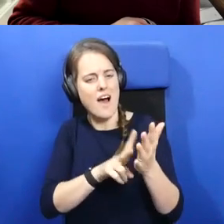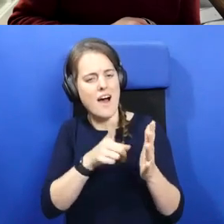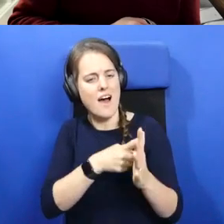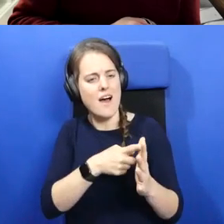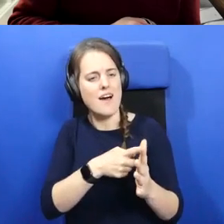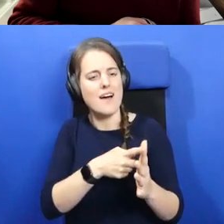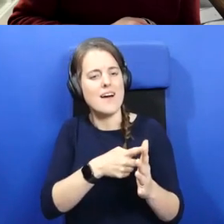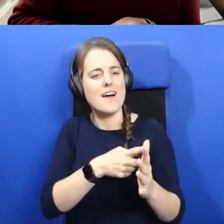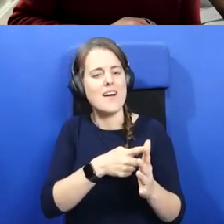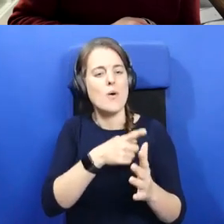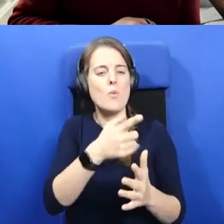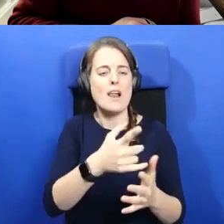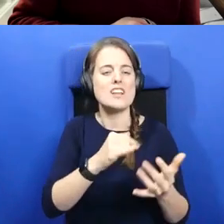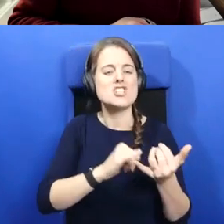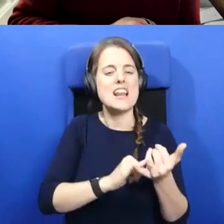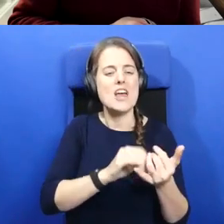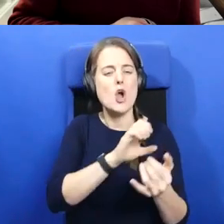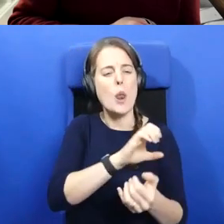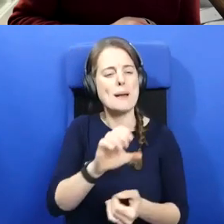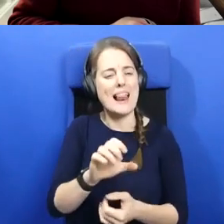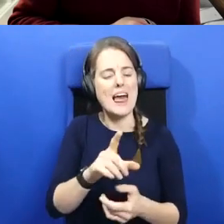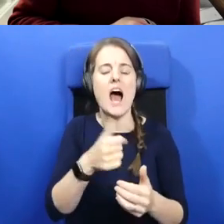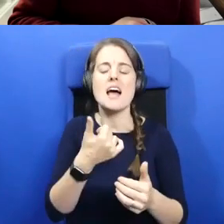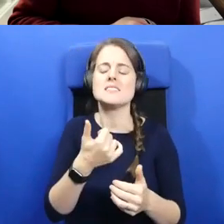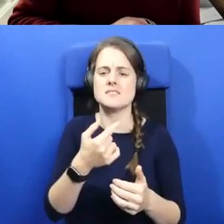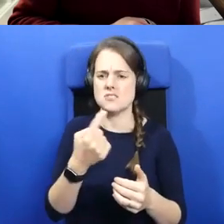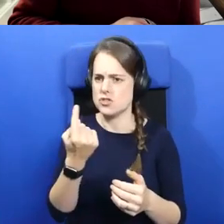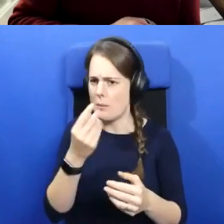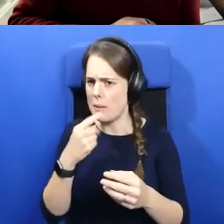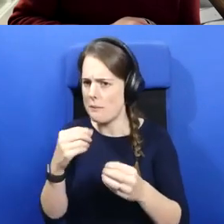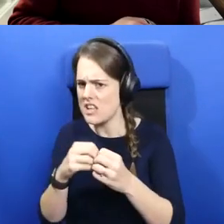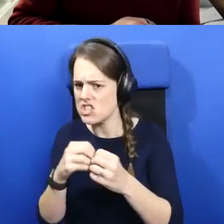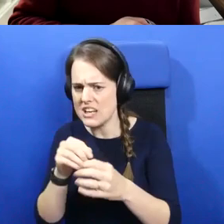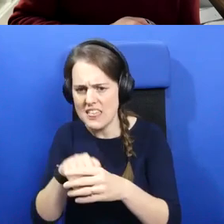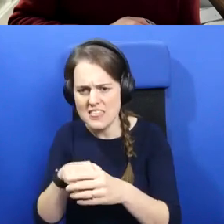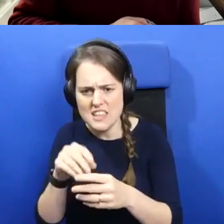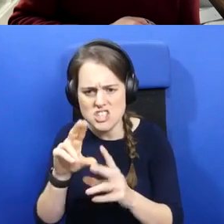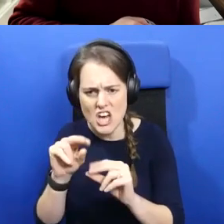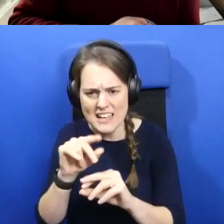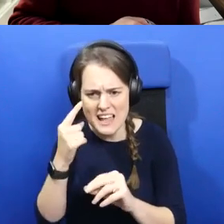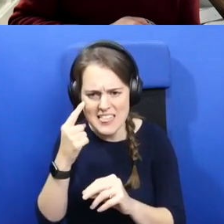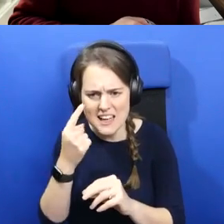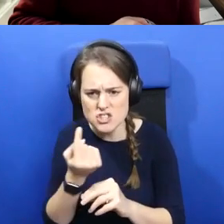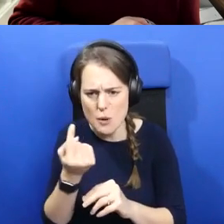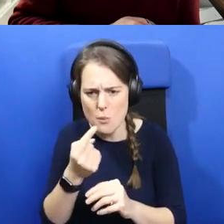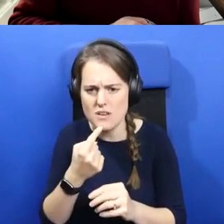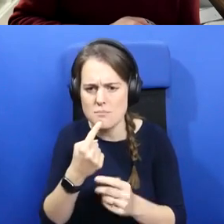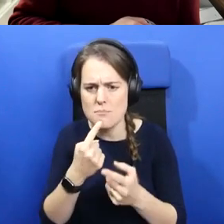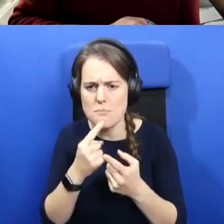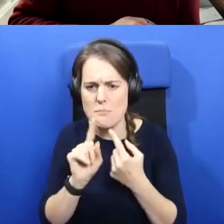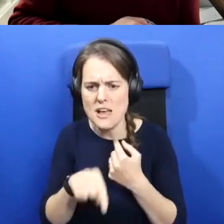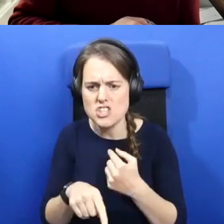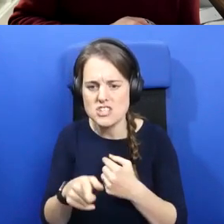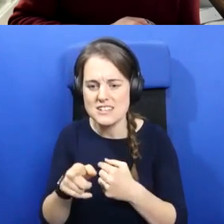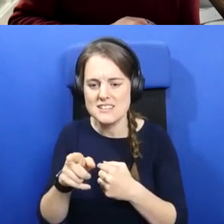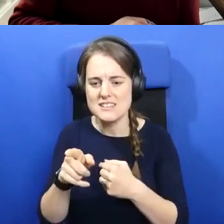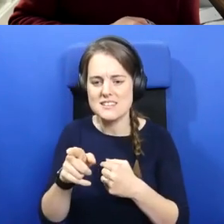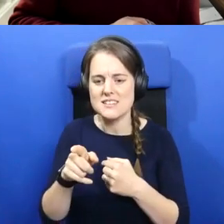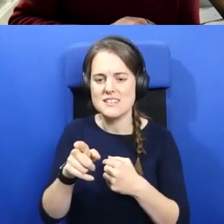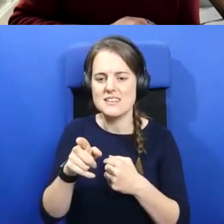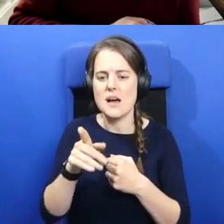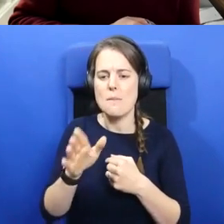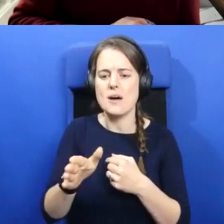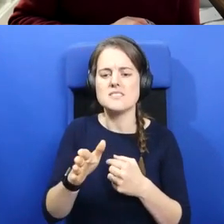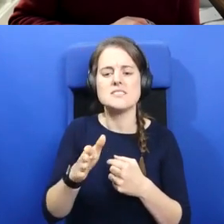Schlee, Hollamkella, and, and I think actually somebody mentioned that in, in the chat. Maybe I think I saw somebody saying something about it, you know, that there were, um,